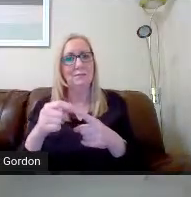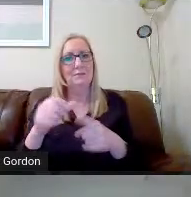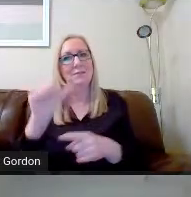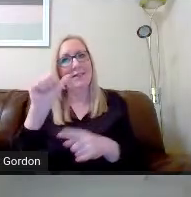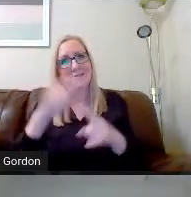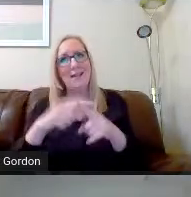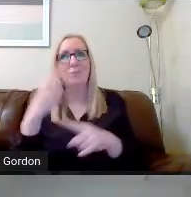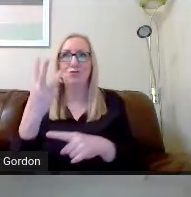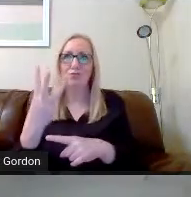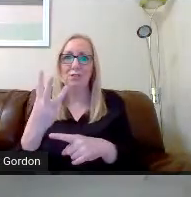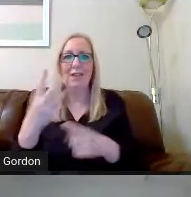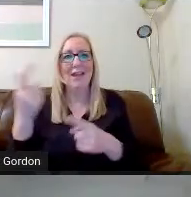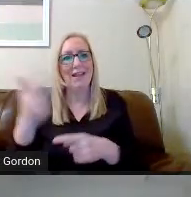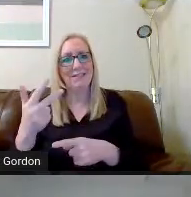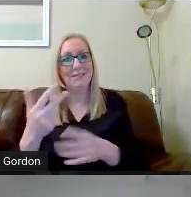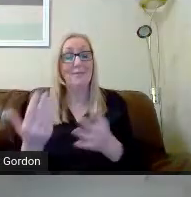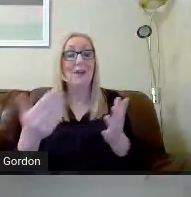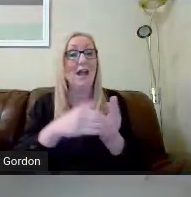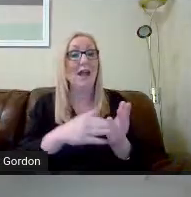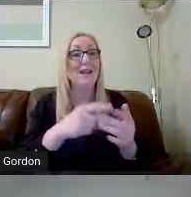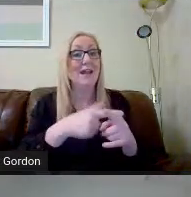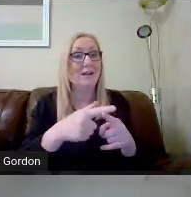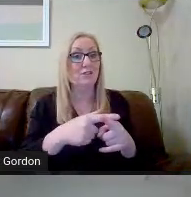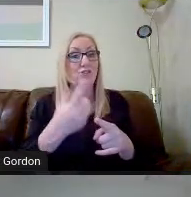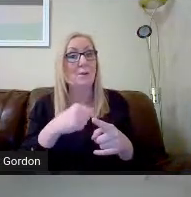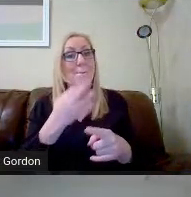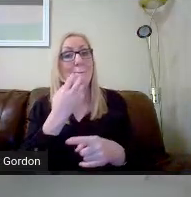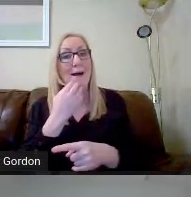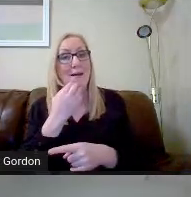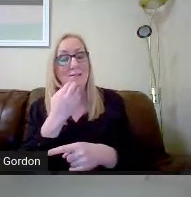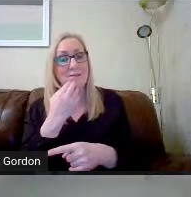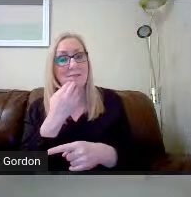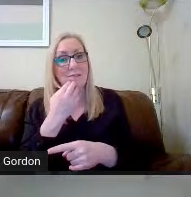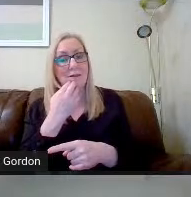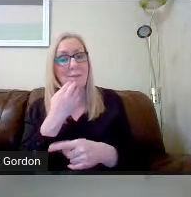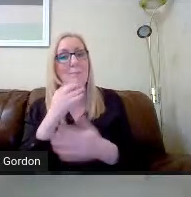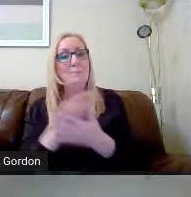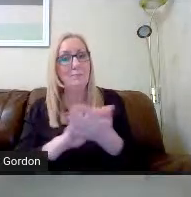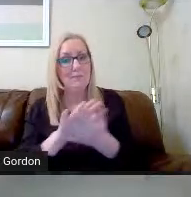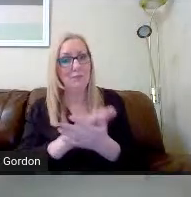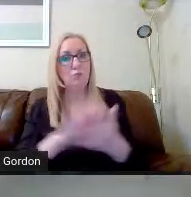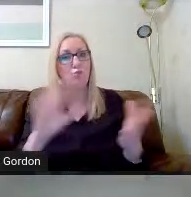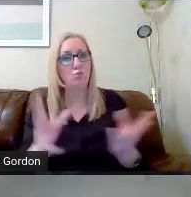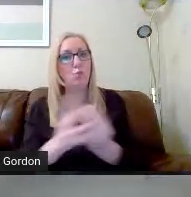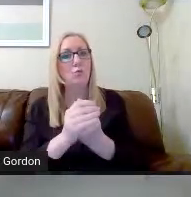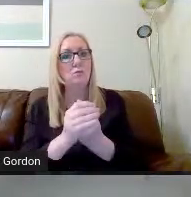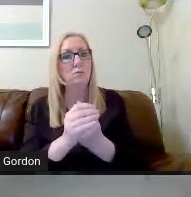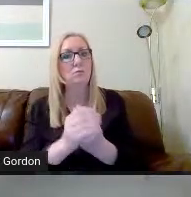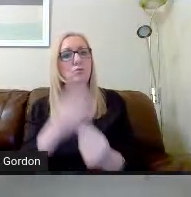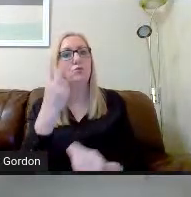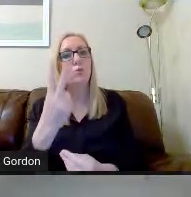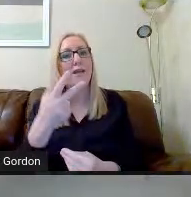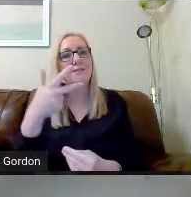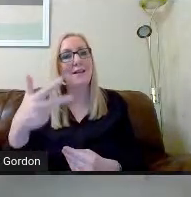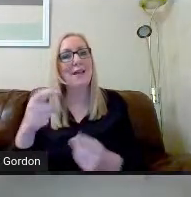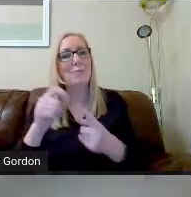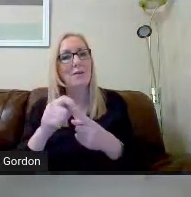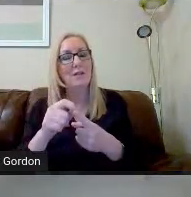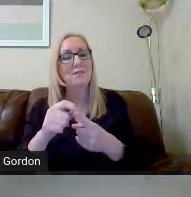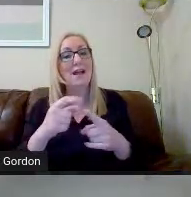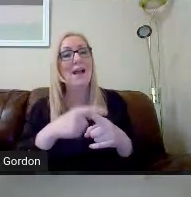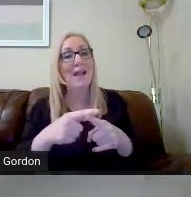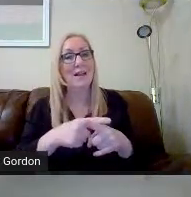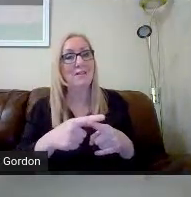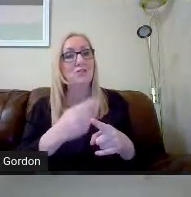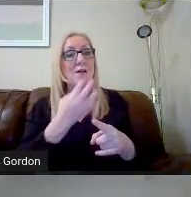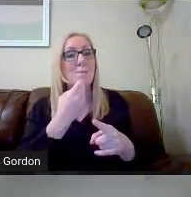Now, if you add on English and maths to that, that takes the total up to 28 periods with English and maths, as I said